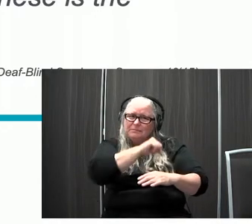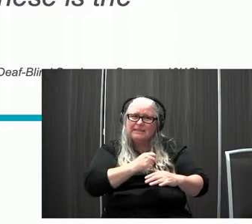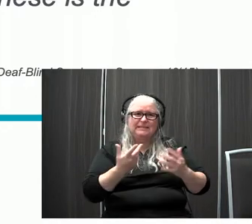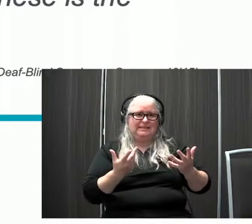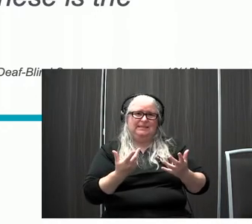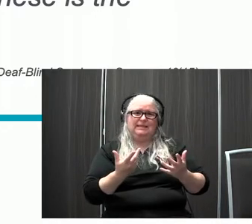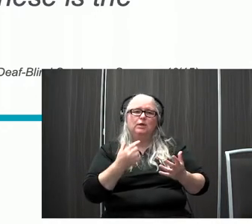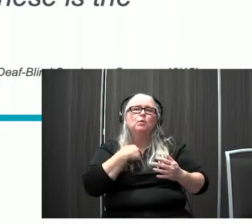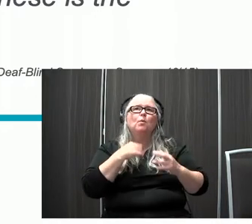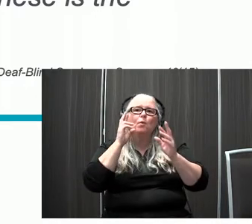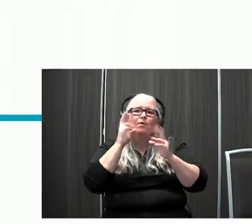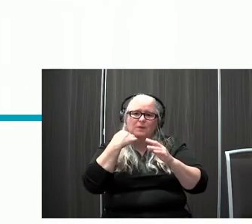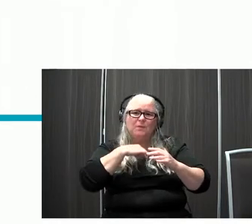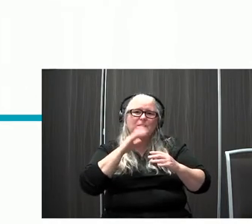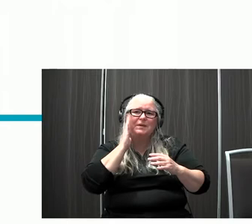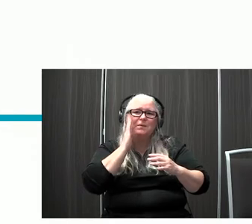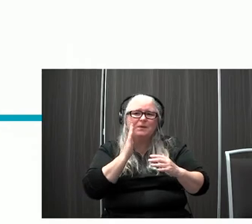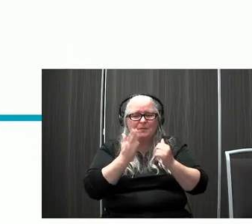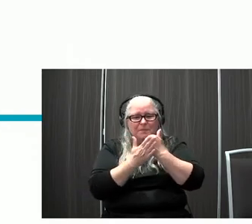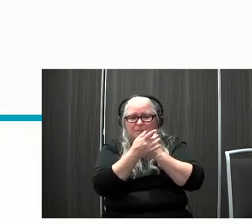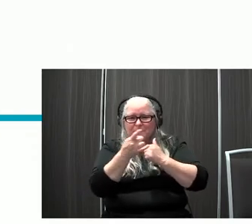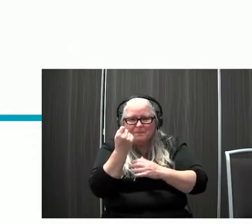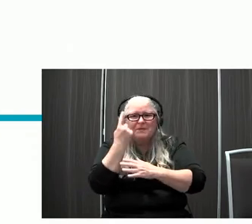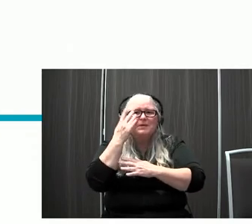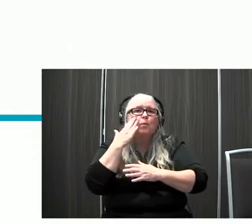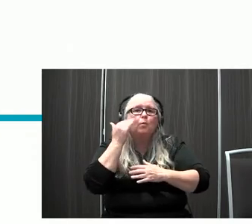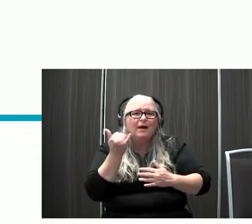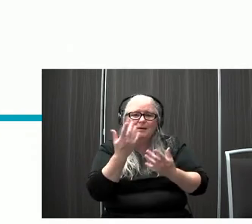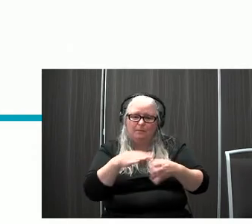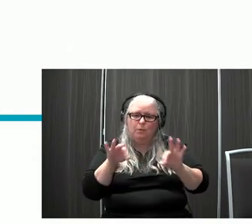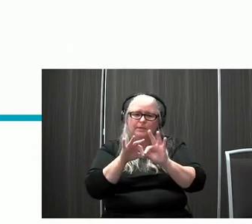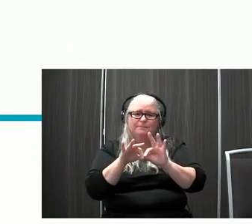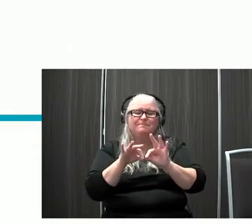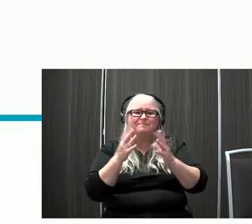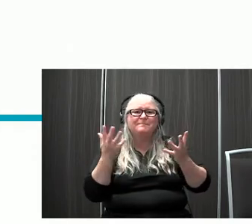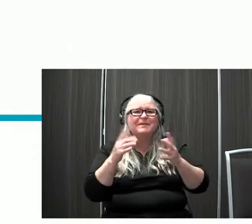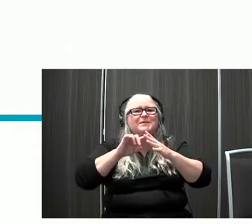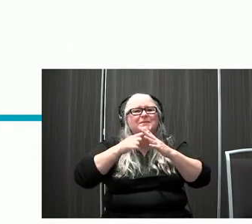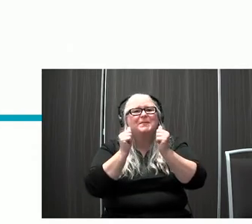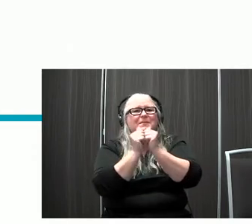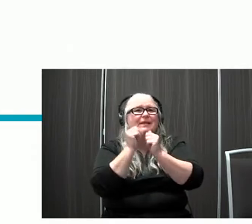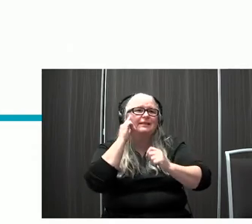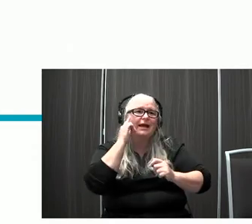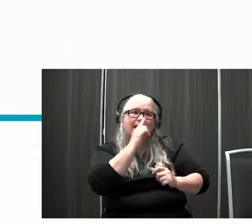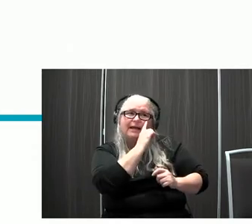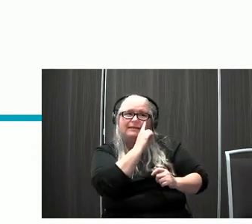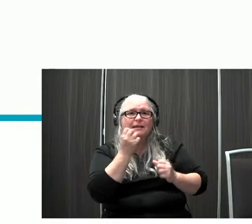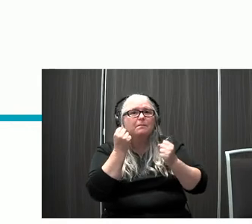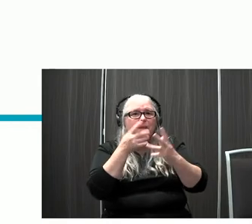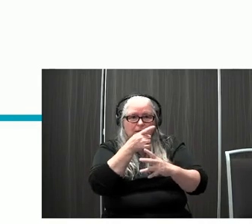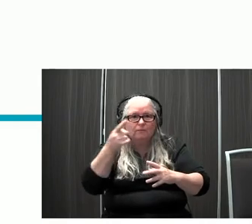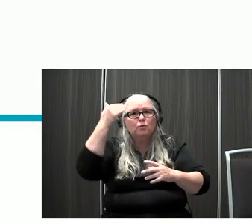why that is so important for children. So let's start with eyes. Many of you know this from your own personal